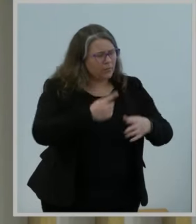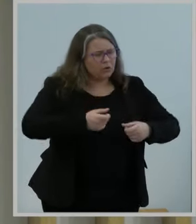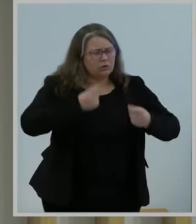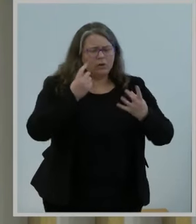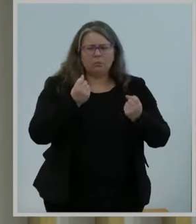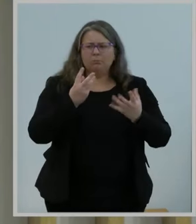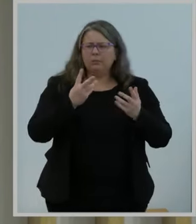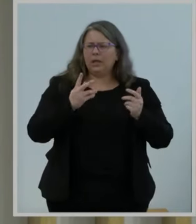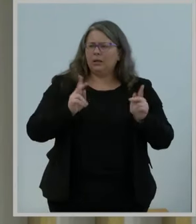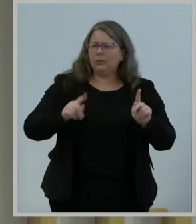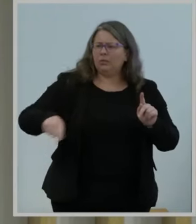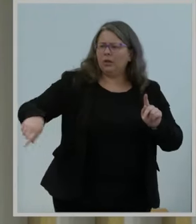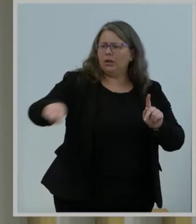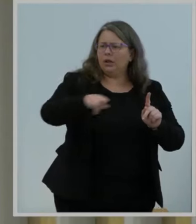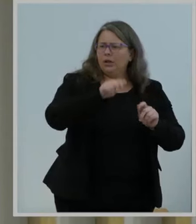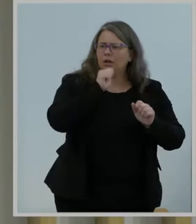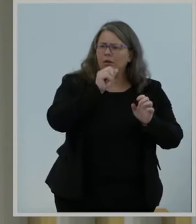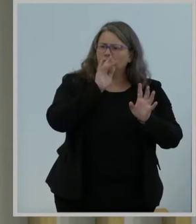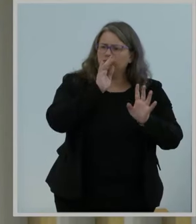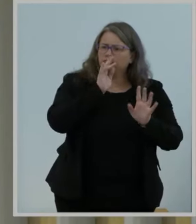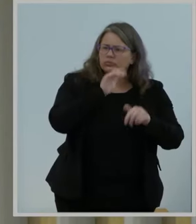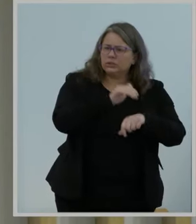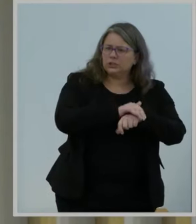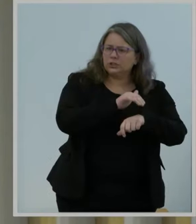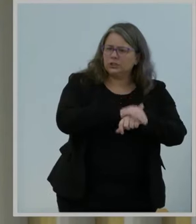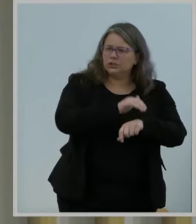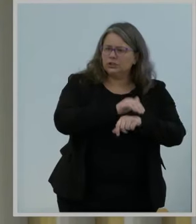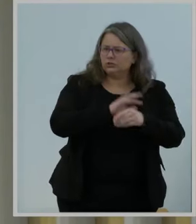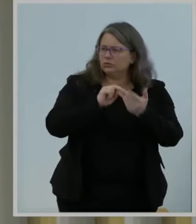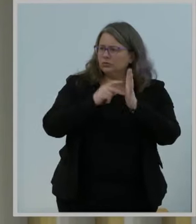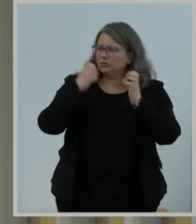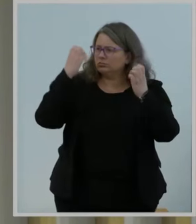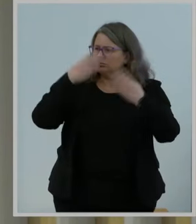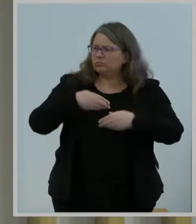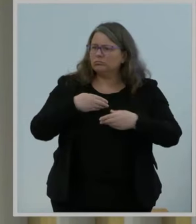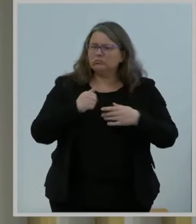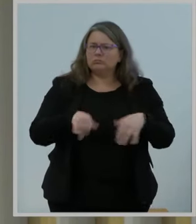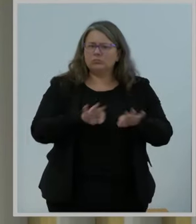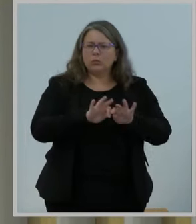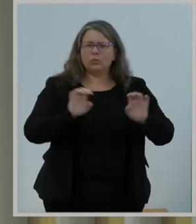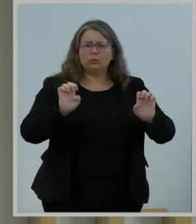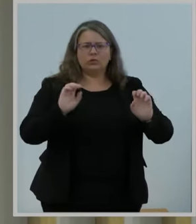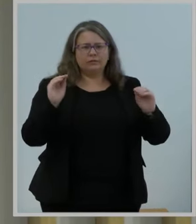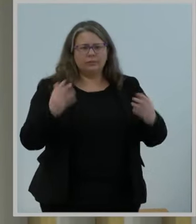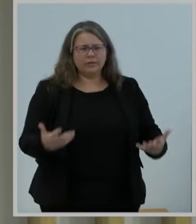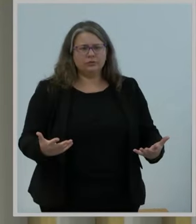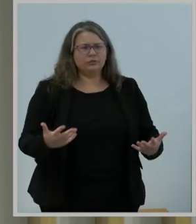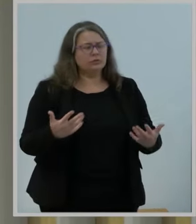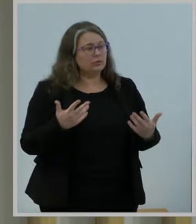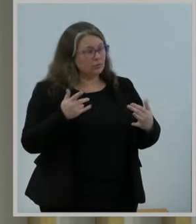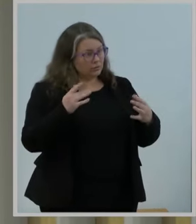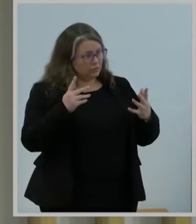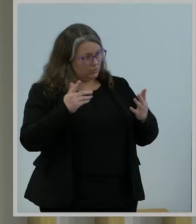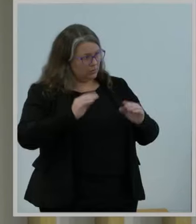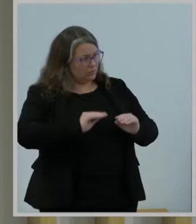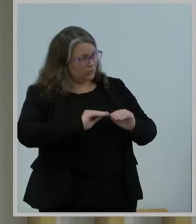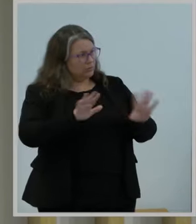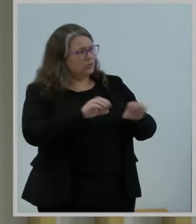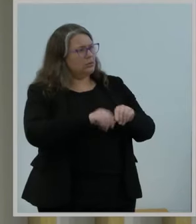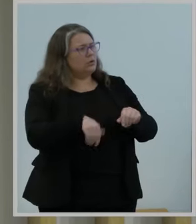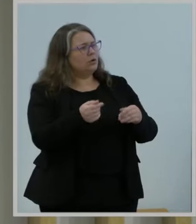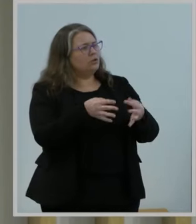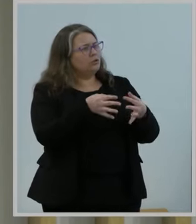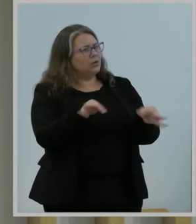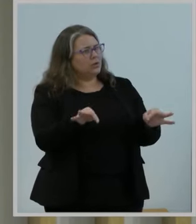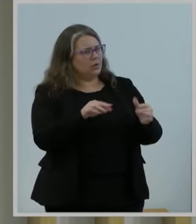expanding multilingual alerting can save lives. We agree, and we are taking action. We are